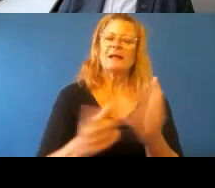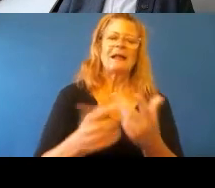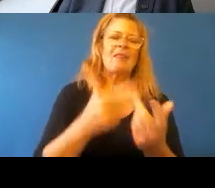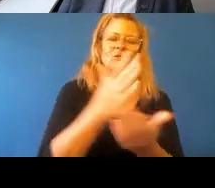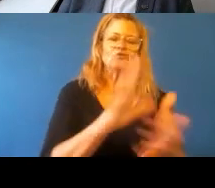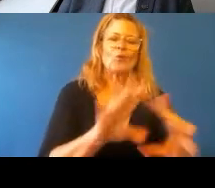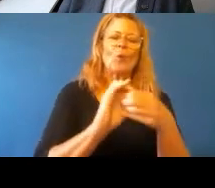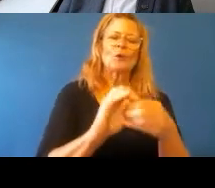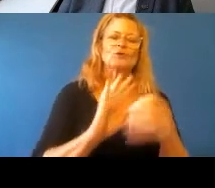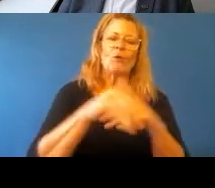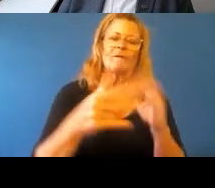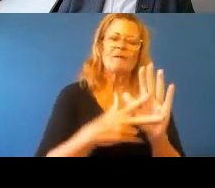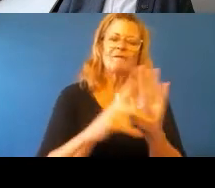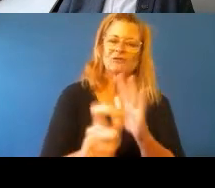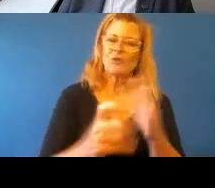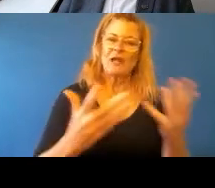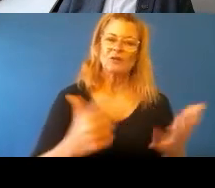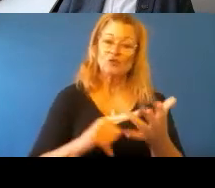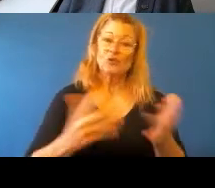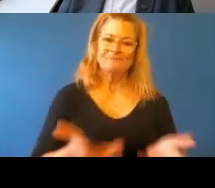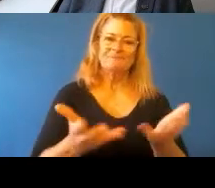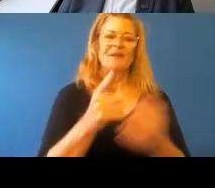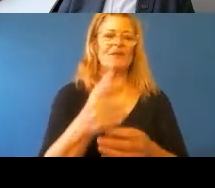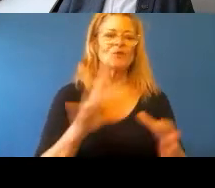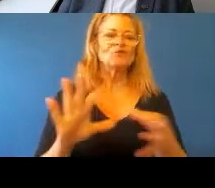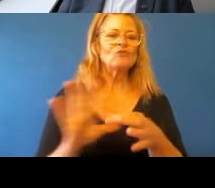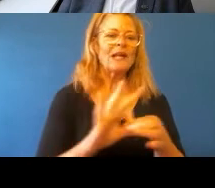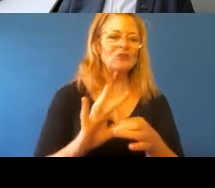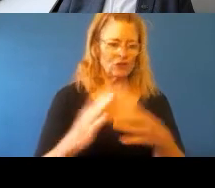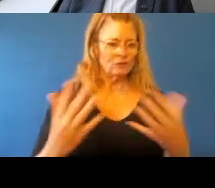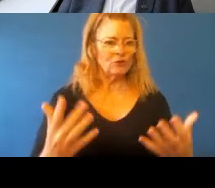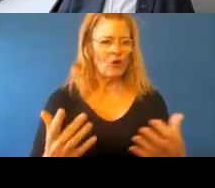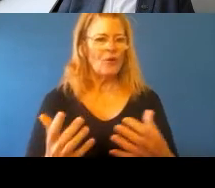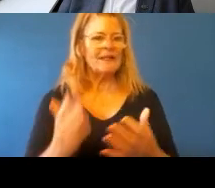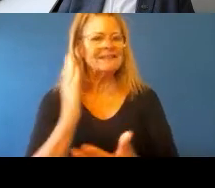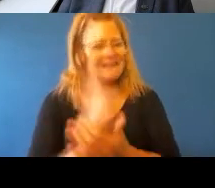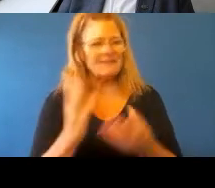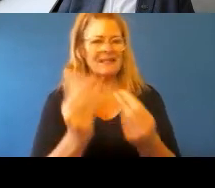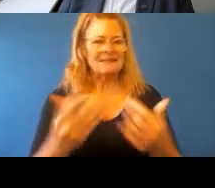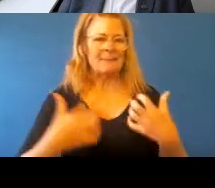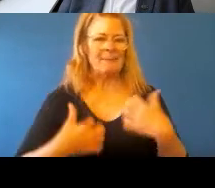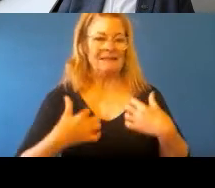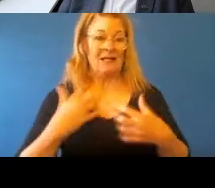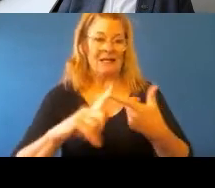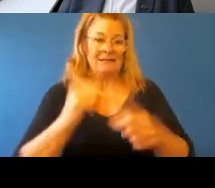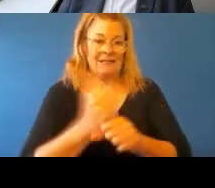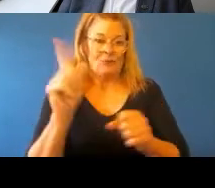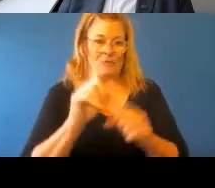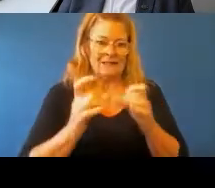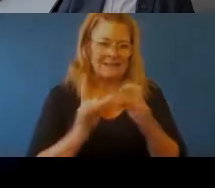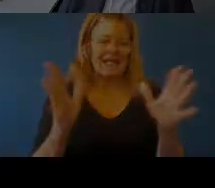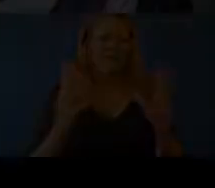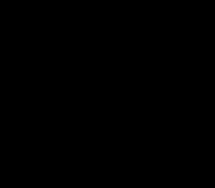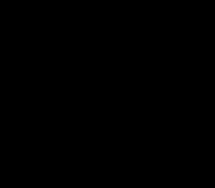facilitate some of those relationships. So yeah, there's definitely some exciting examples that are now starting to